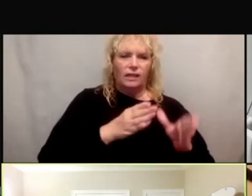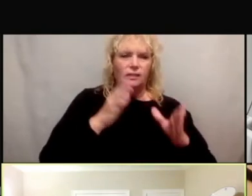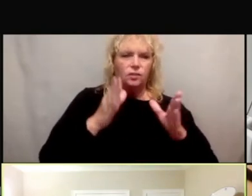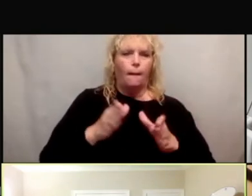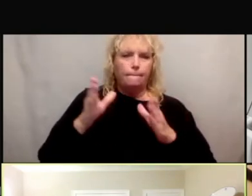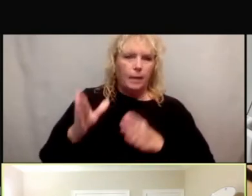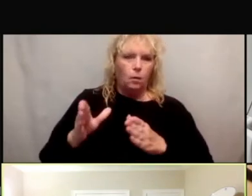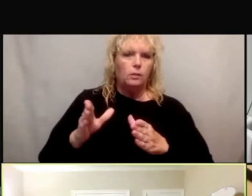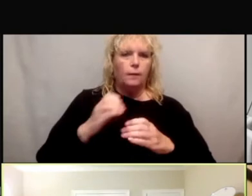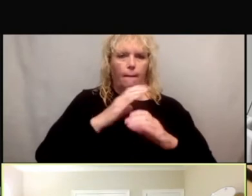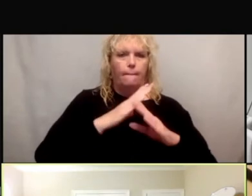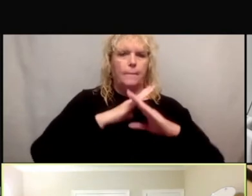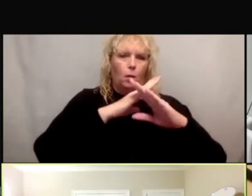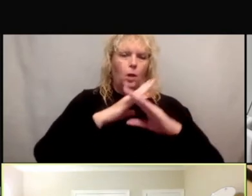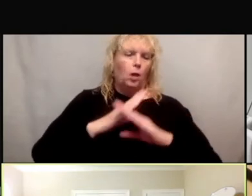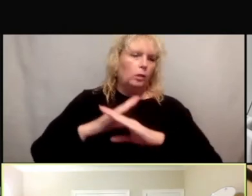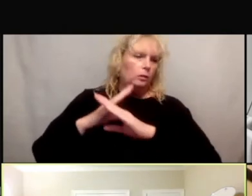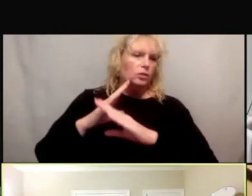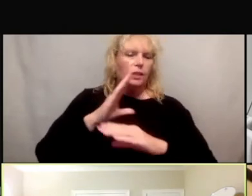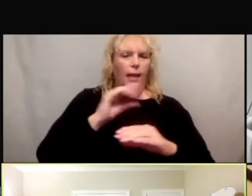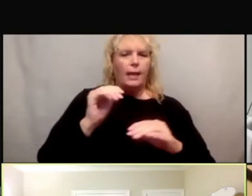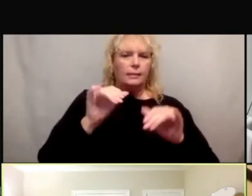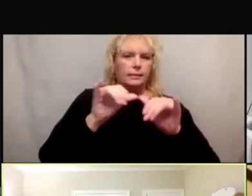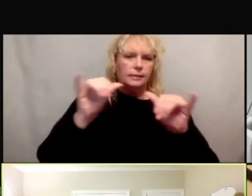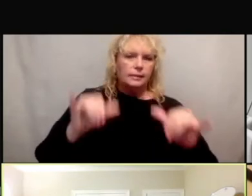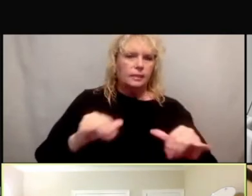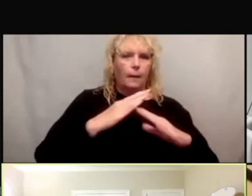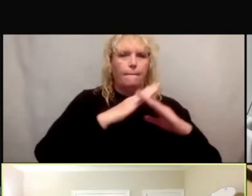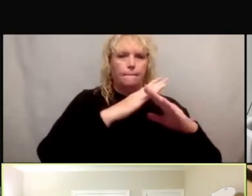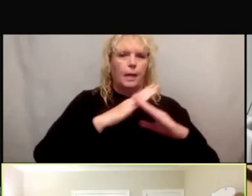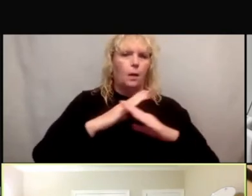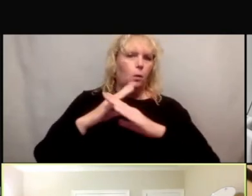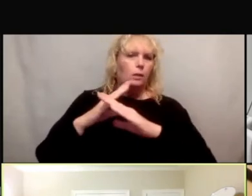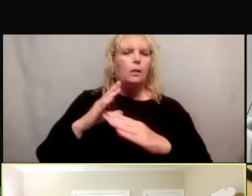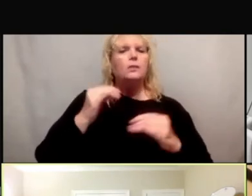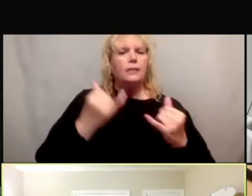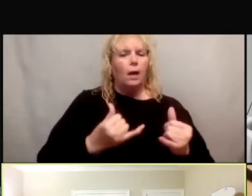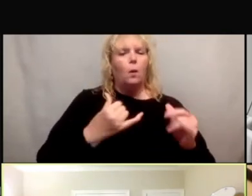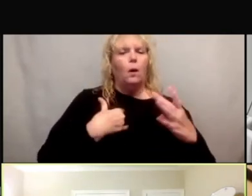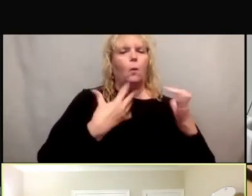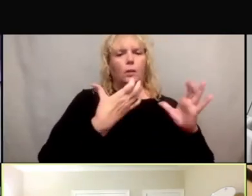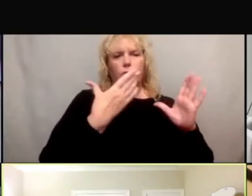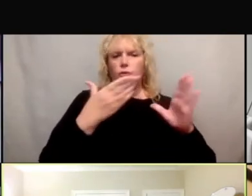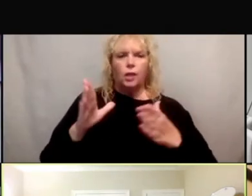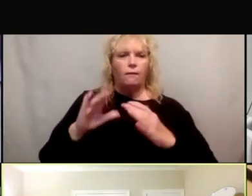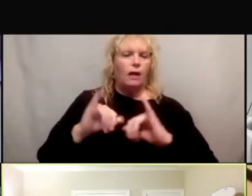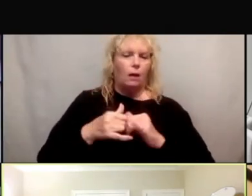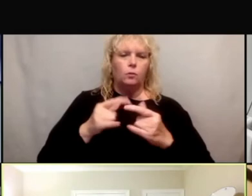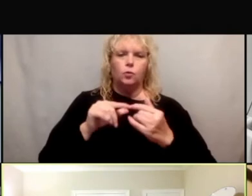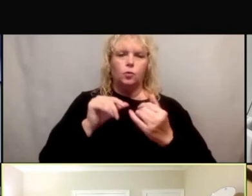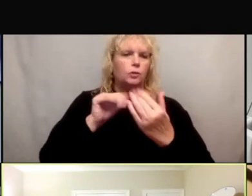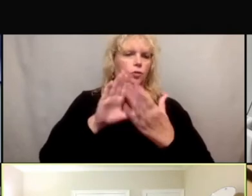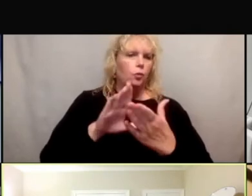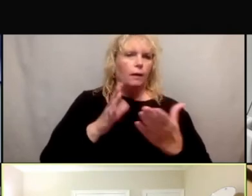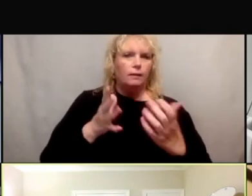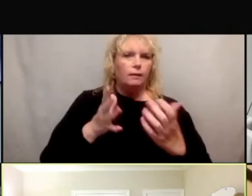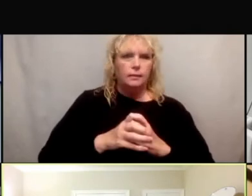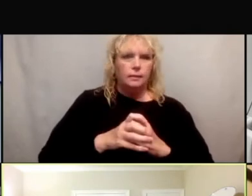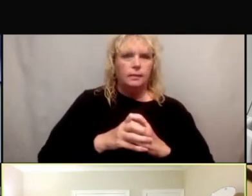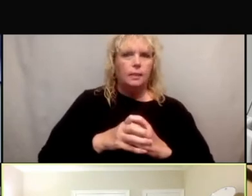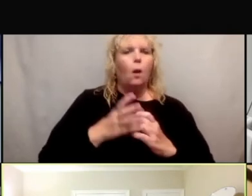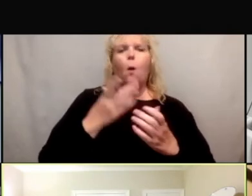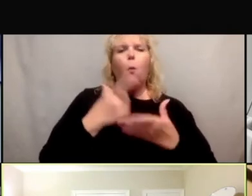barriers. So let's shift into how to address them. What are the strategies for addressing